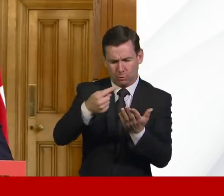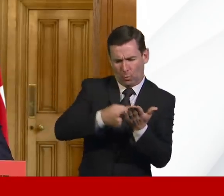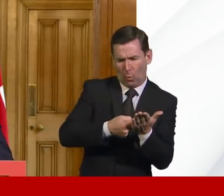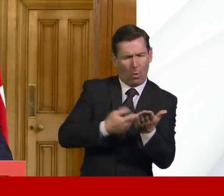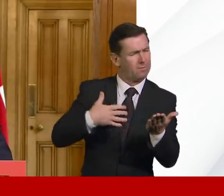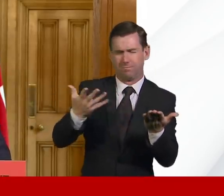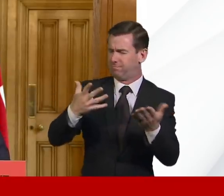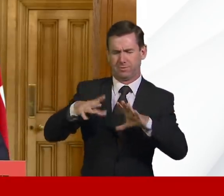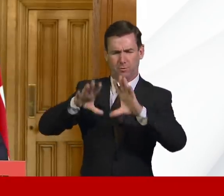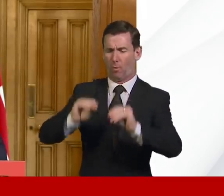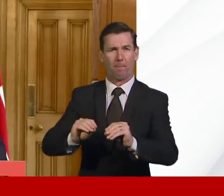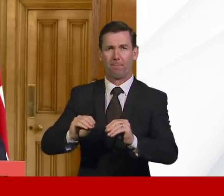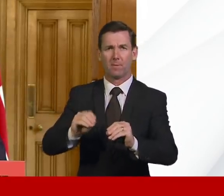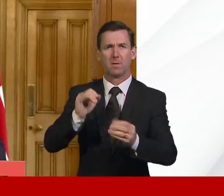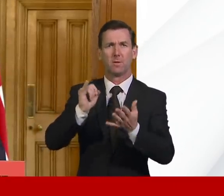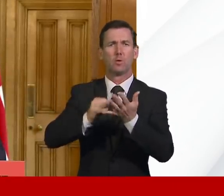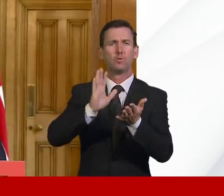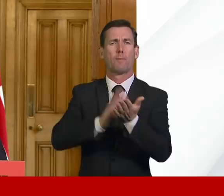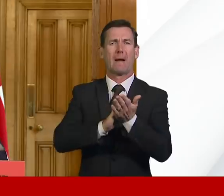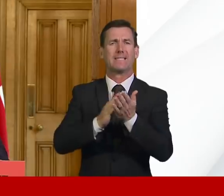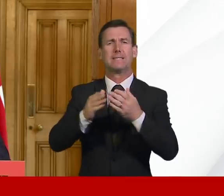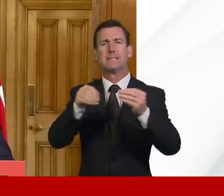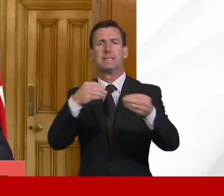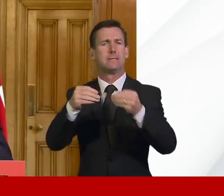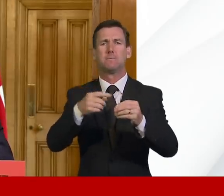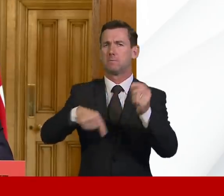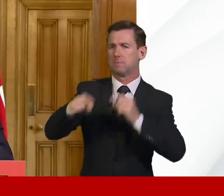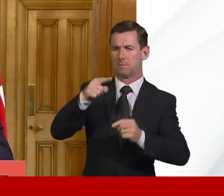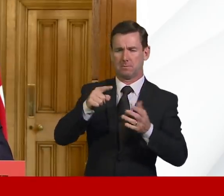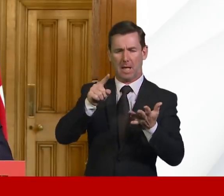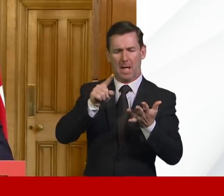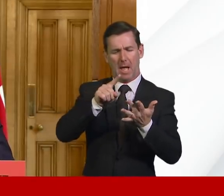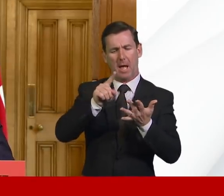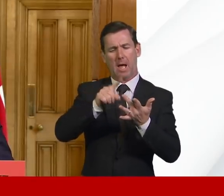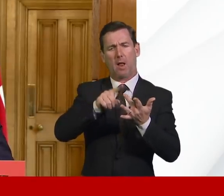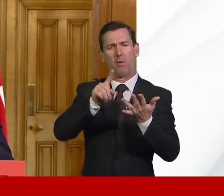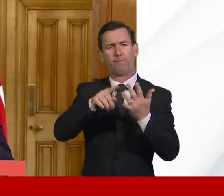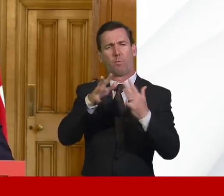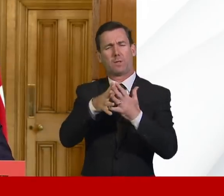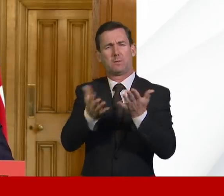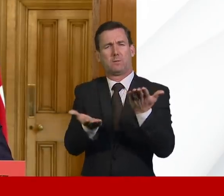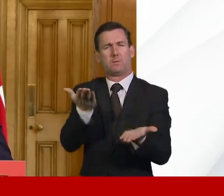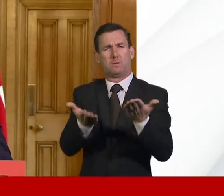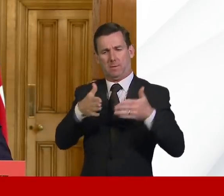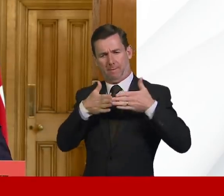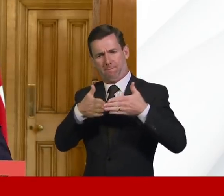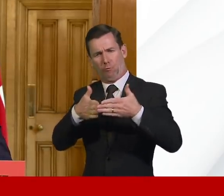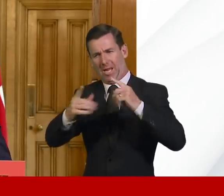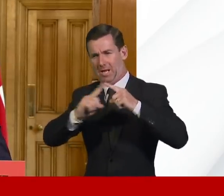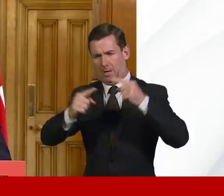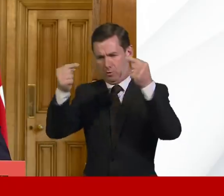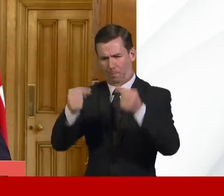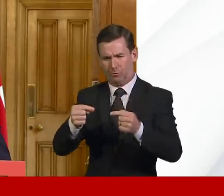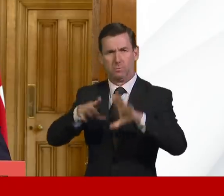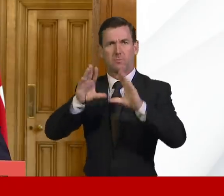supermarket sector and in the operation of Isle of Wight ferries. From retailers sharing delivery